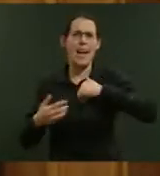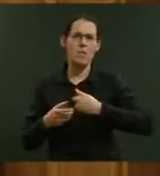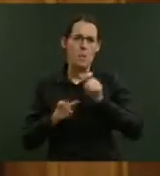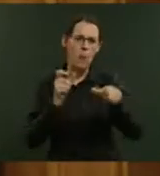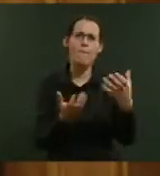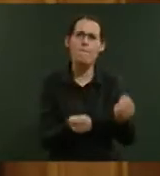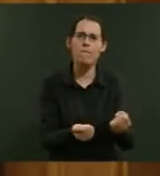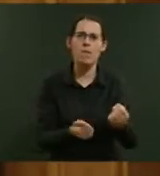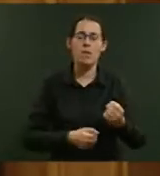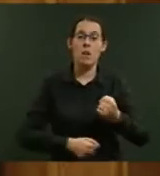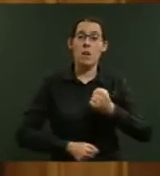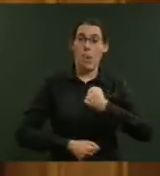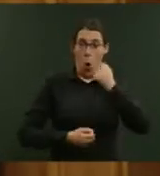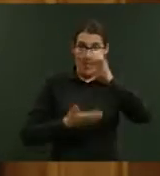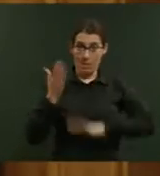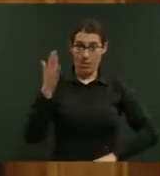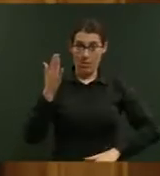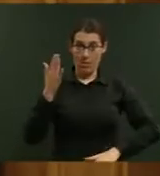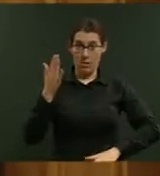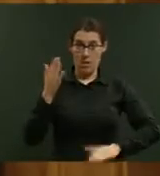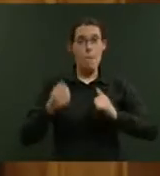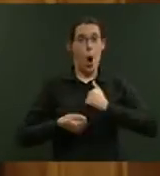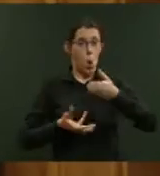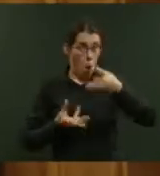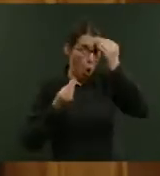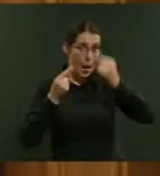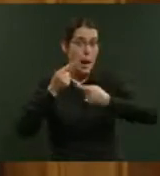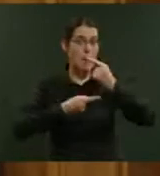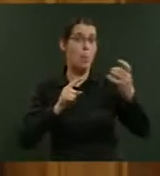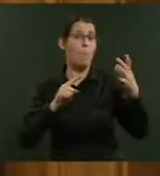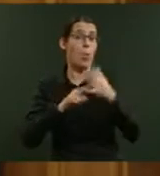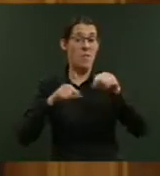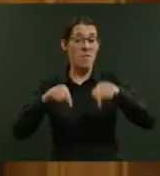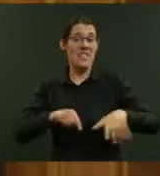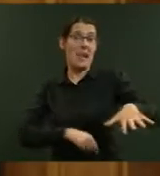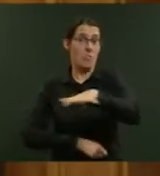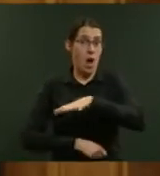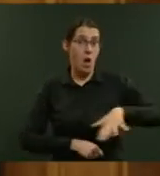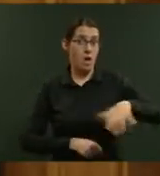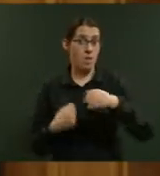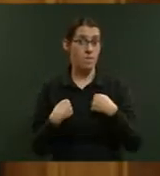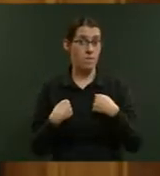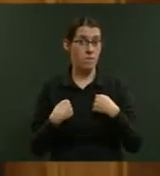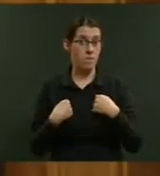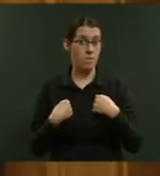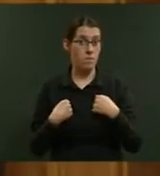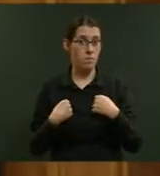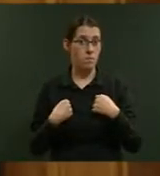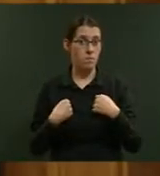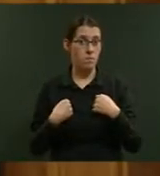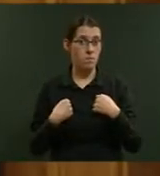terms of my own experience, in terms of my own learning about the importance of this area, I would have to say it was